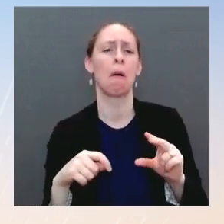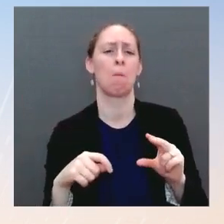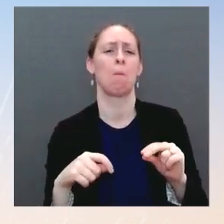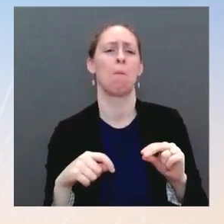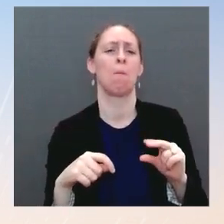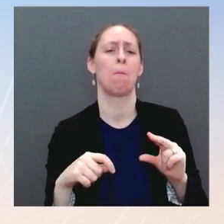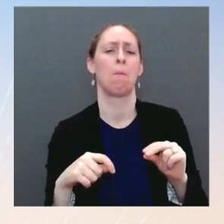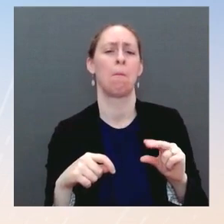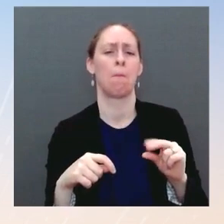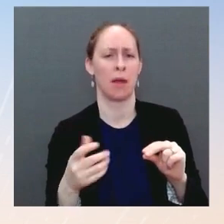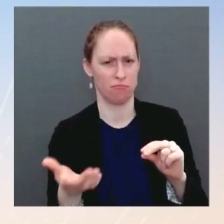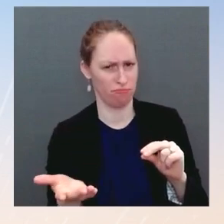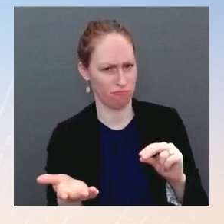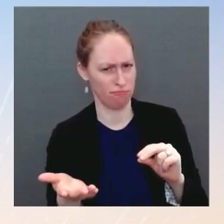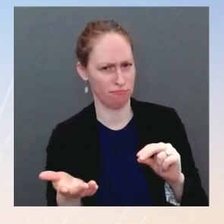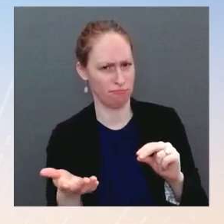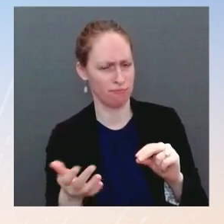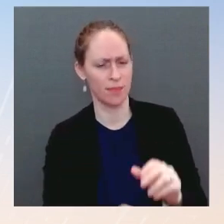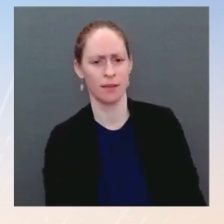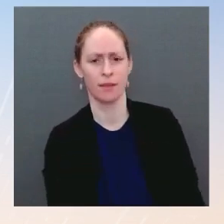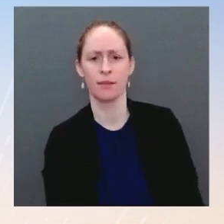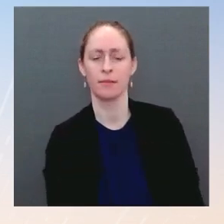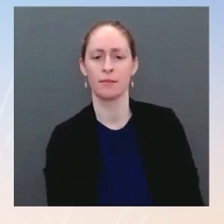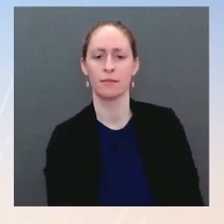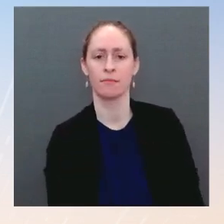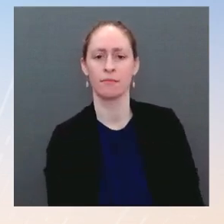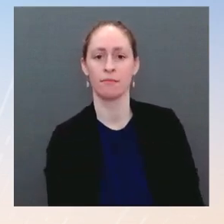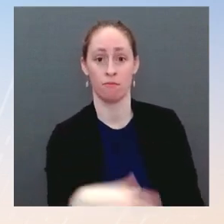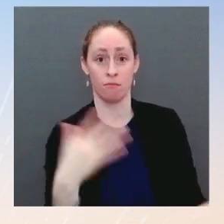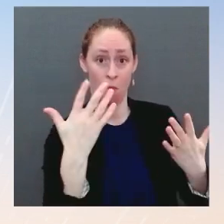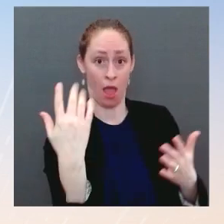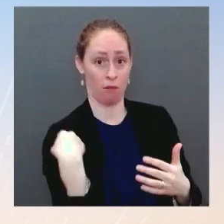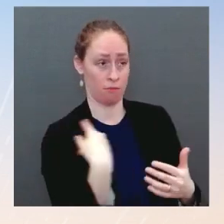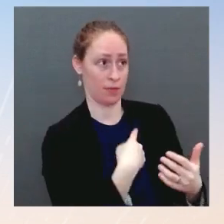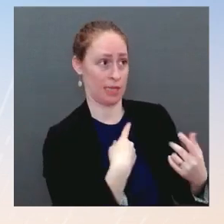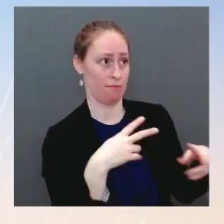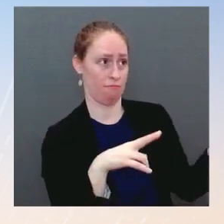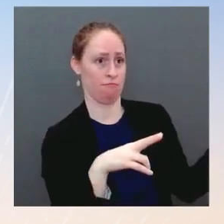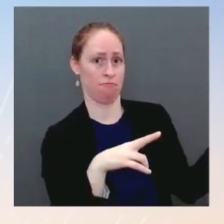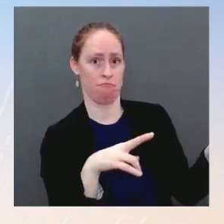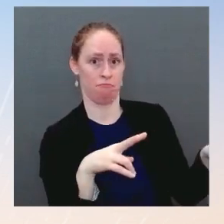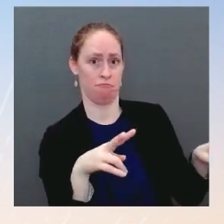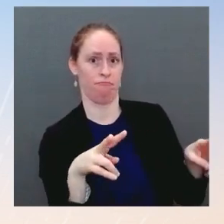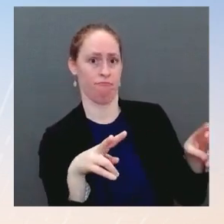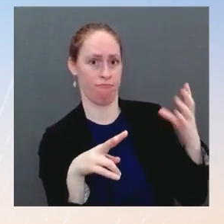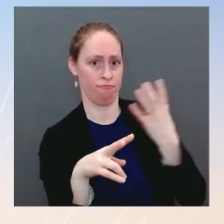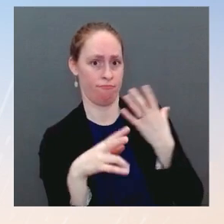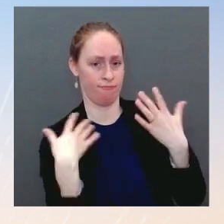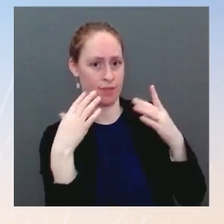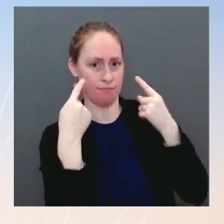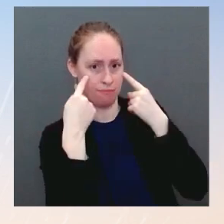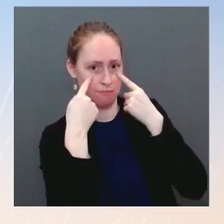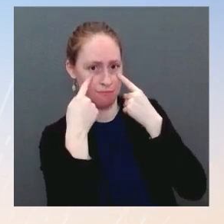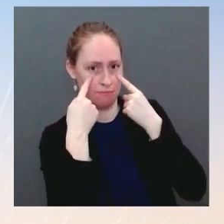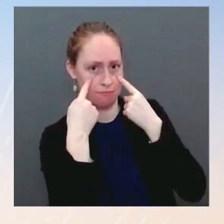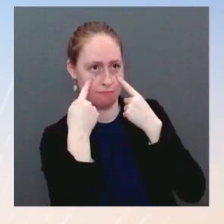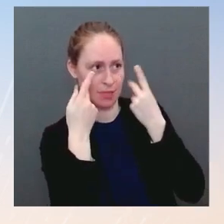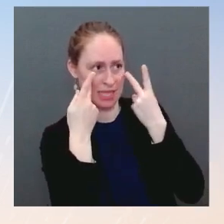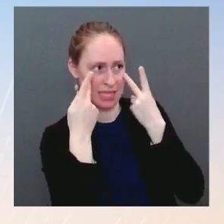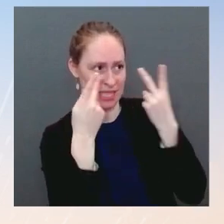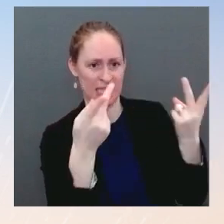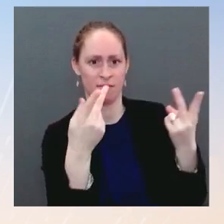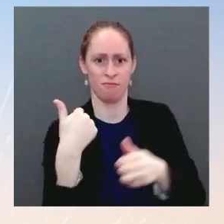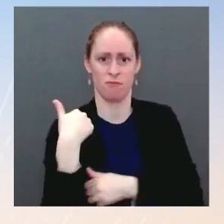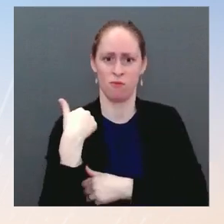at the border. We can't get in the mind of President Putin, but obviously an invasion could happen at any time. But we have not made a